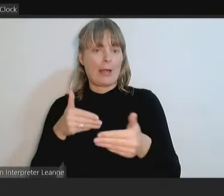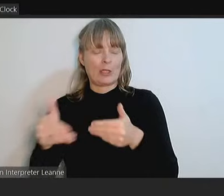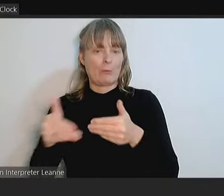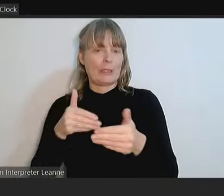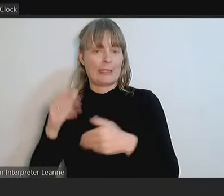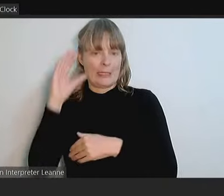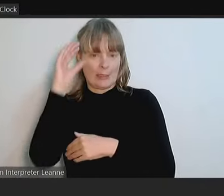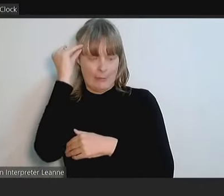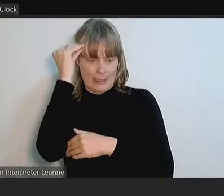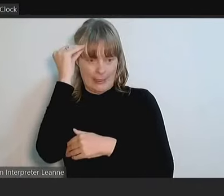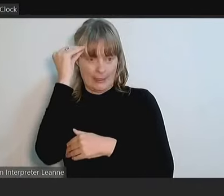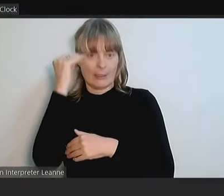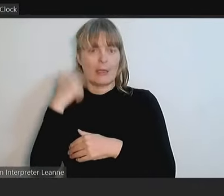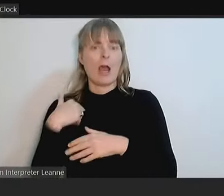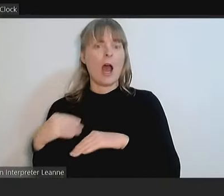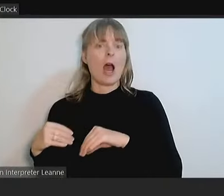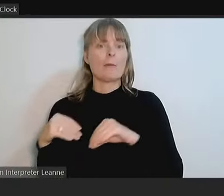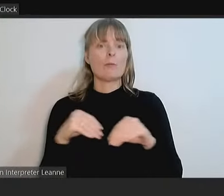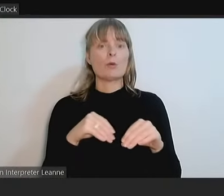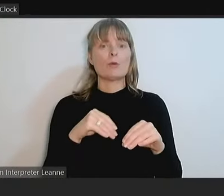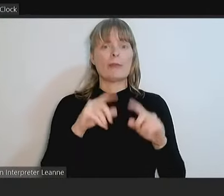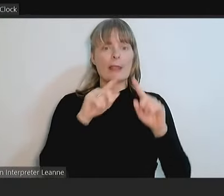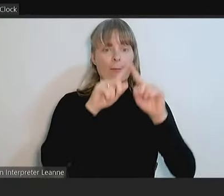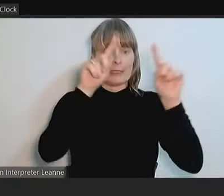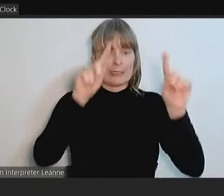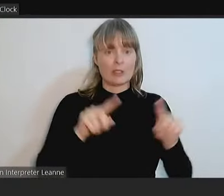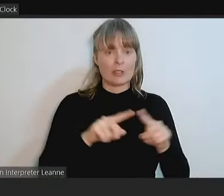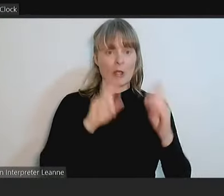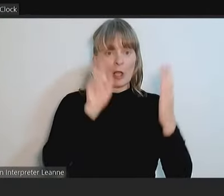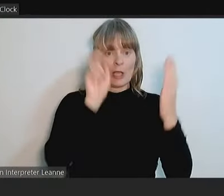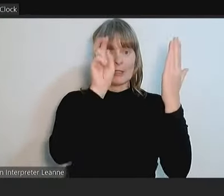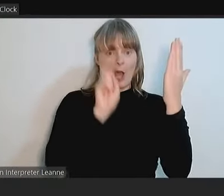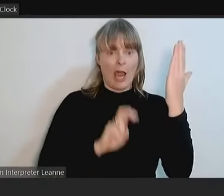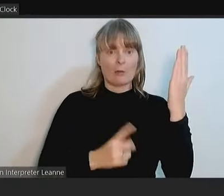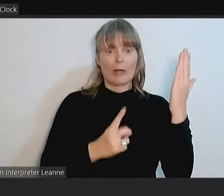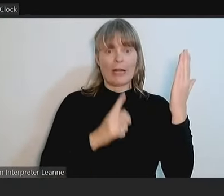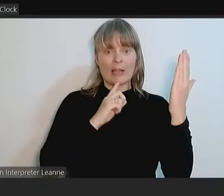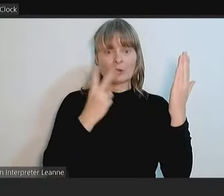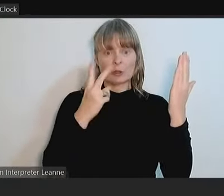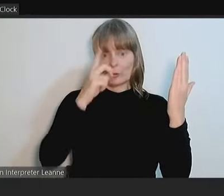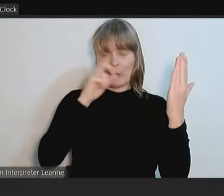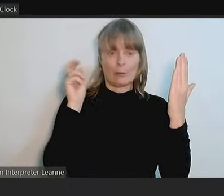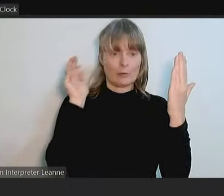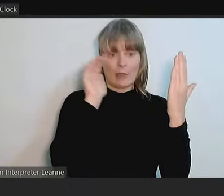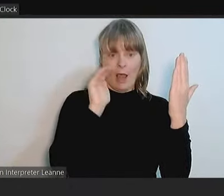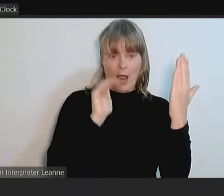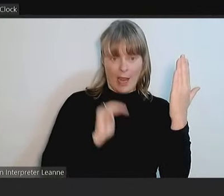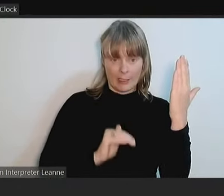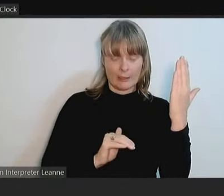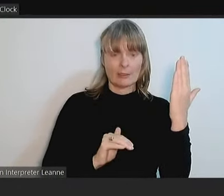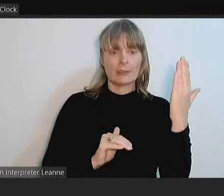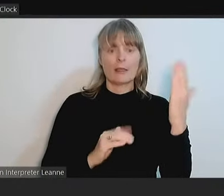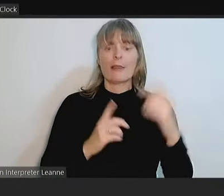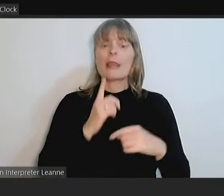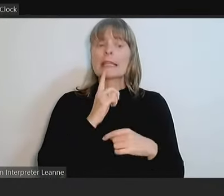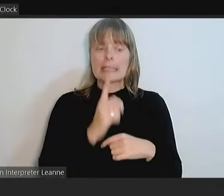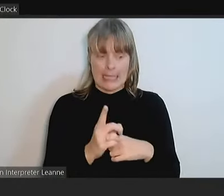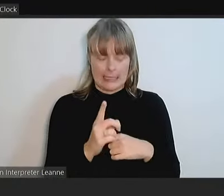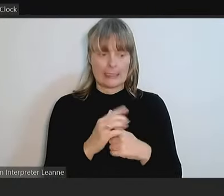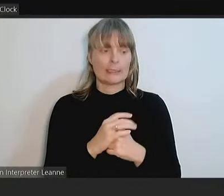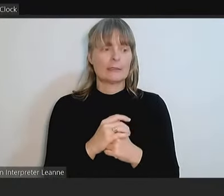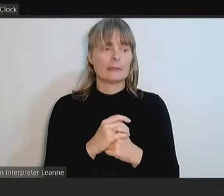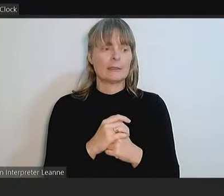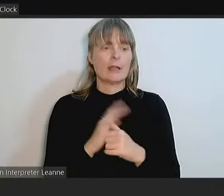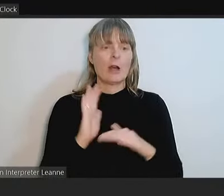petition, signed by approximately 102 people that complies with Council governance rules, stating, quote, For over 13 years,